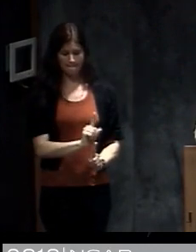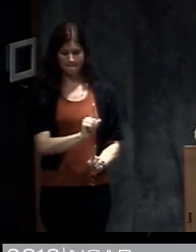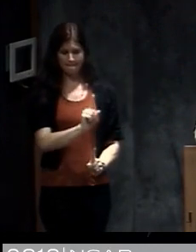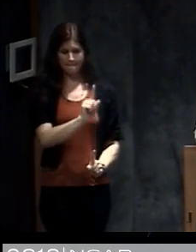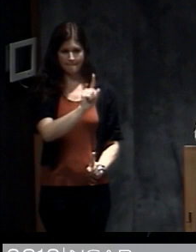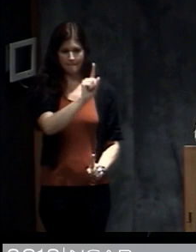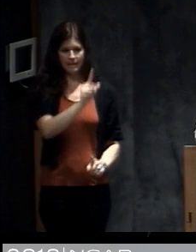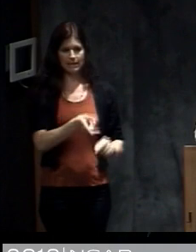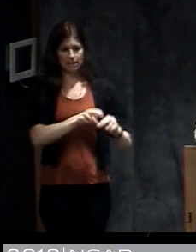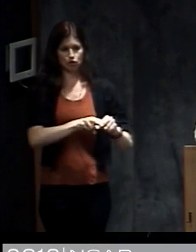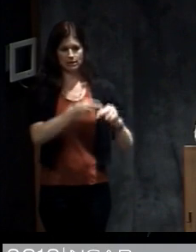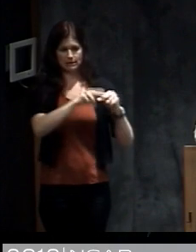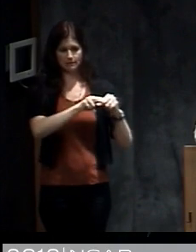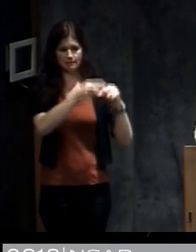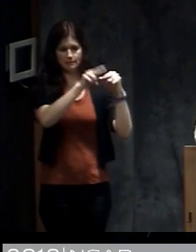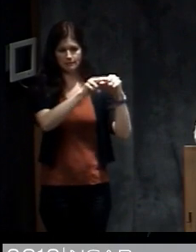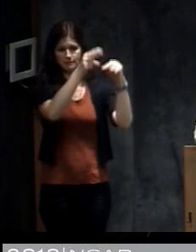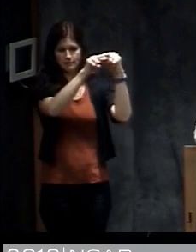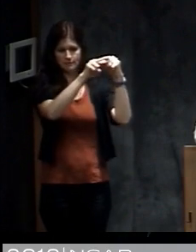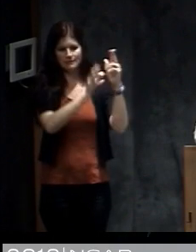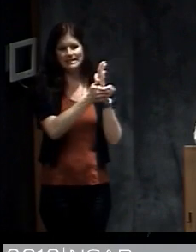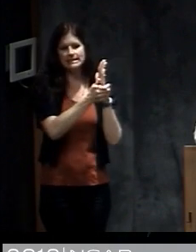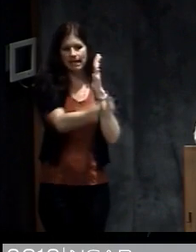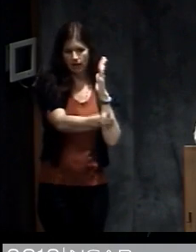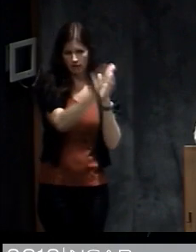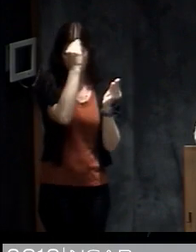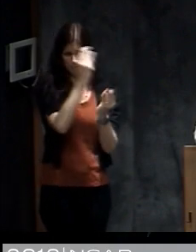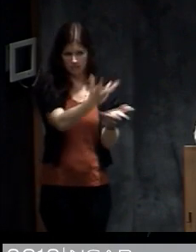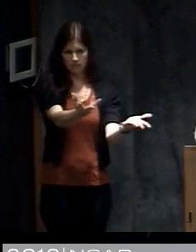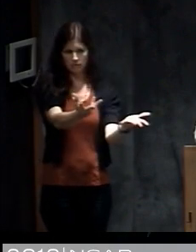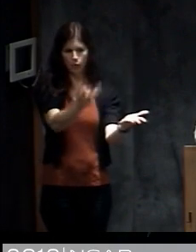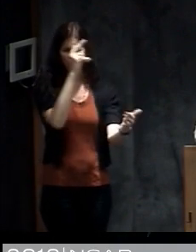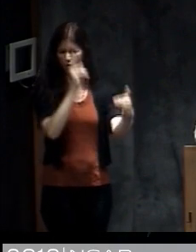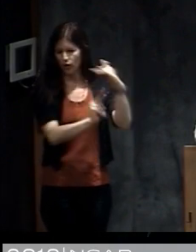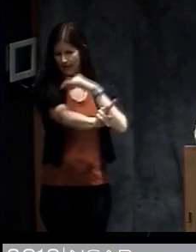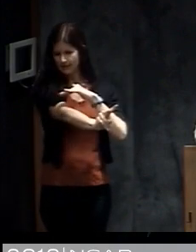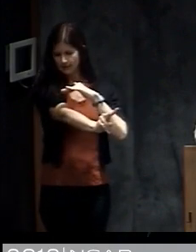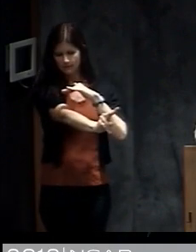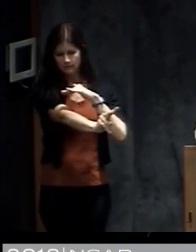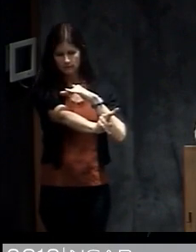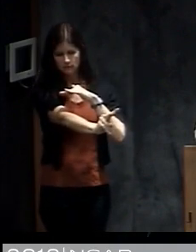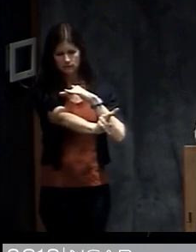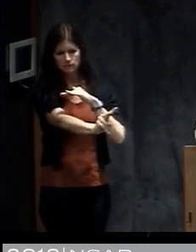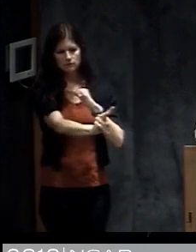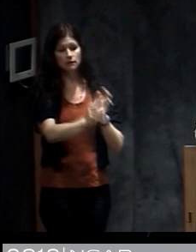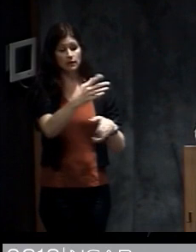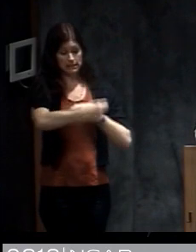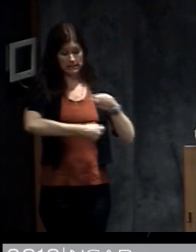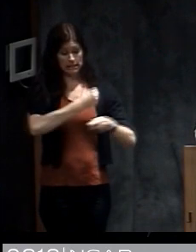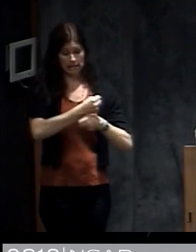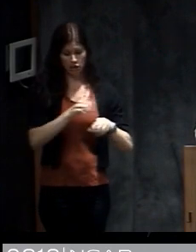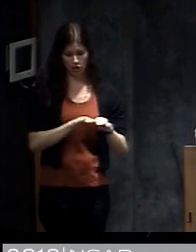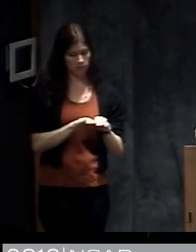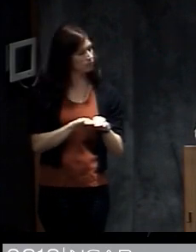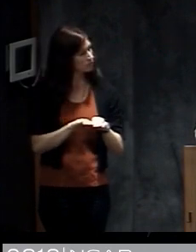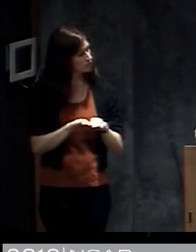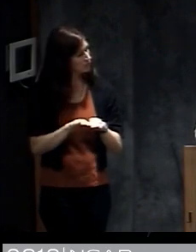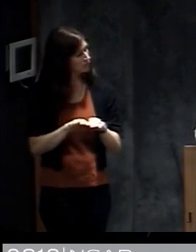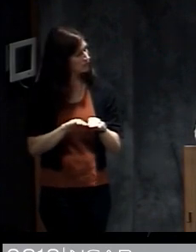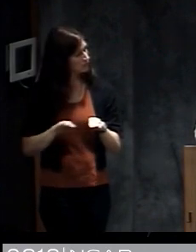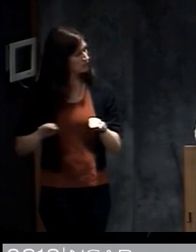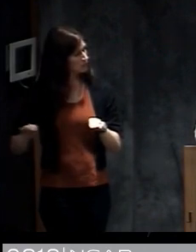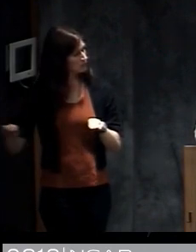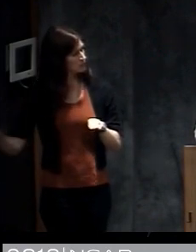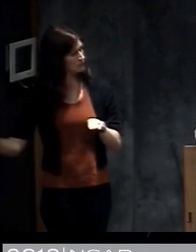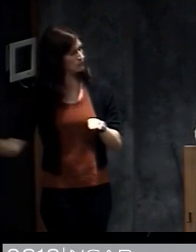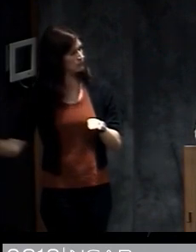increases in skill. This is output from weather models which are used by forecasters and you have the year along the x-axis and you can see here